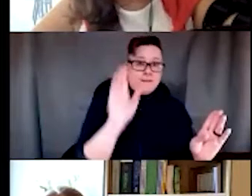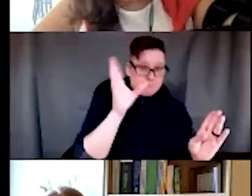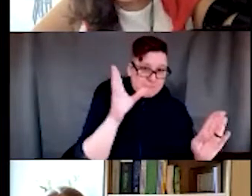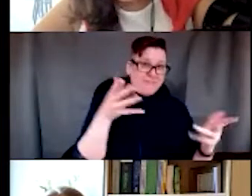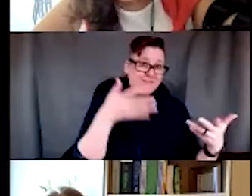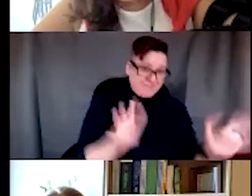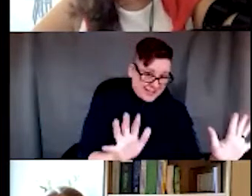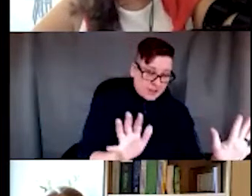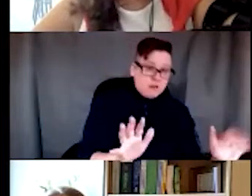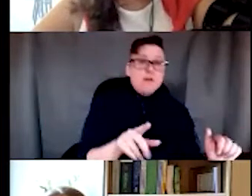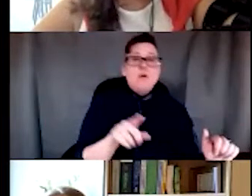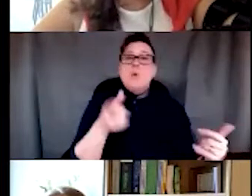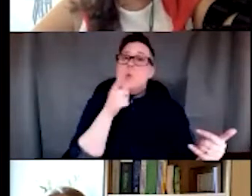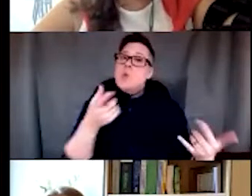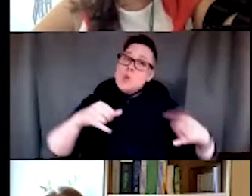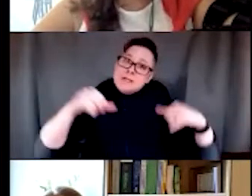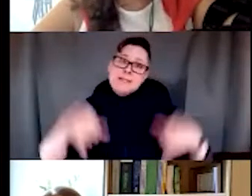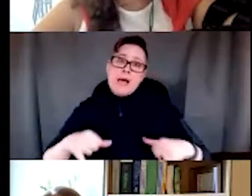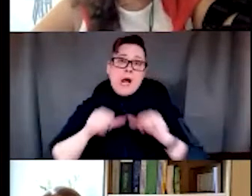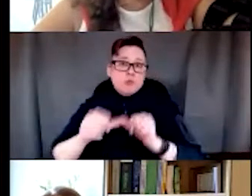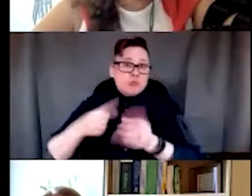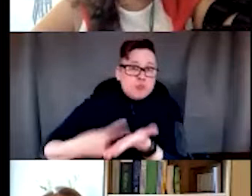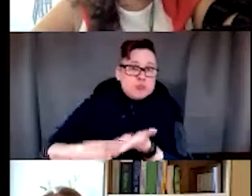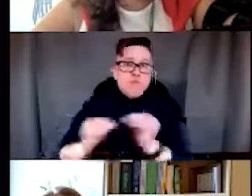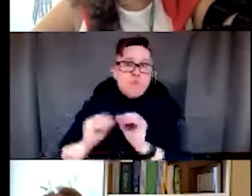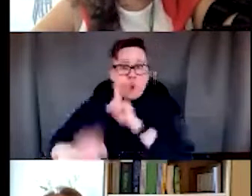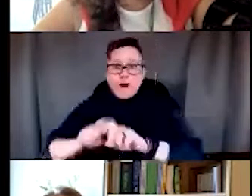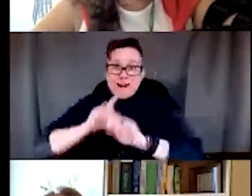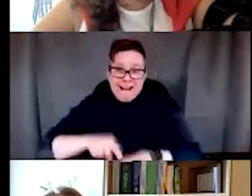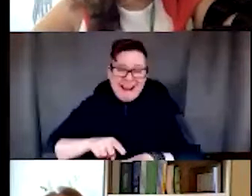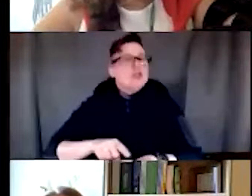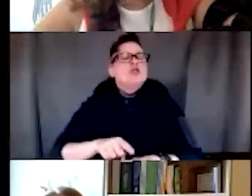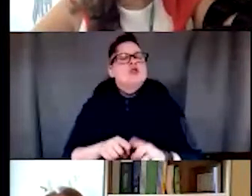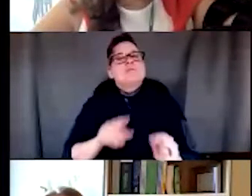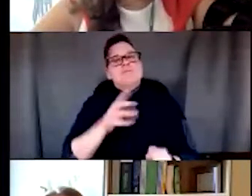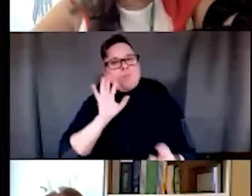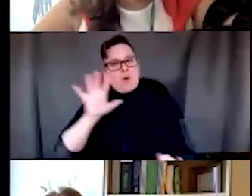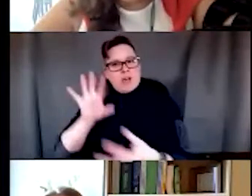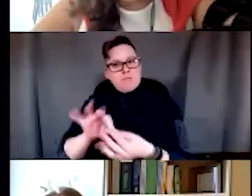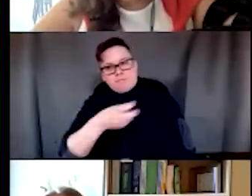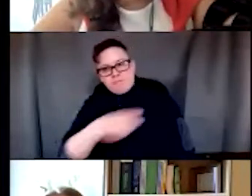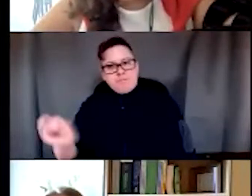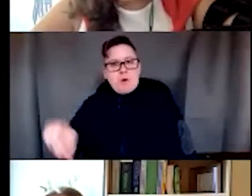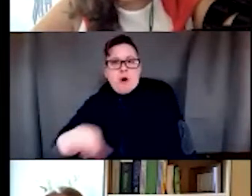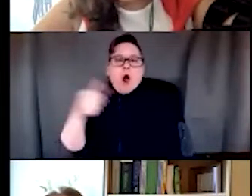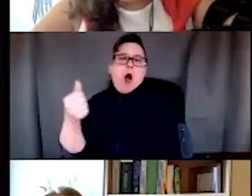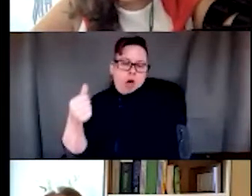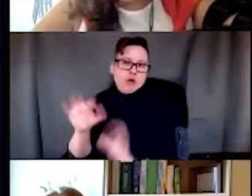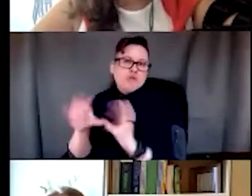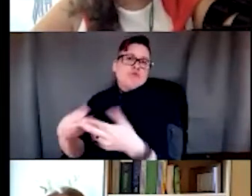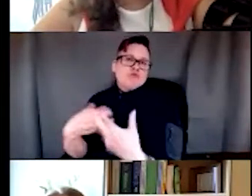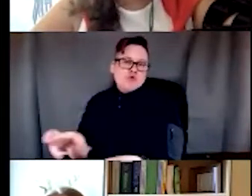would like to continue the discussion of this topic will be ushered into a breakout room, minus the coffee and cookies.